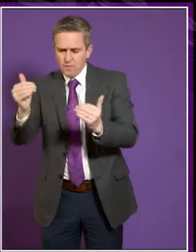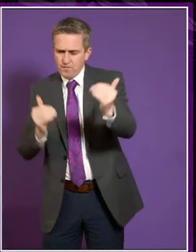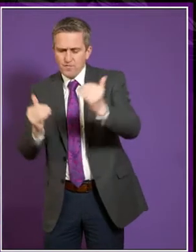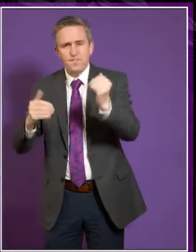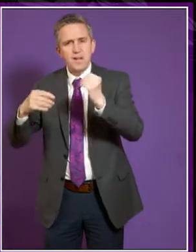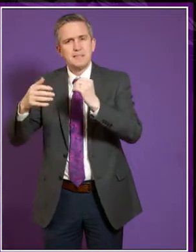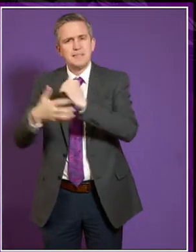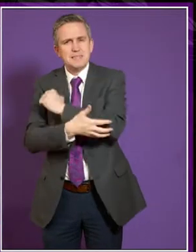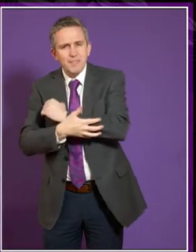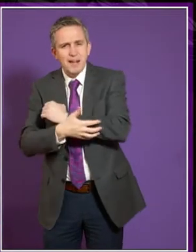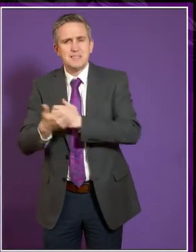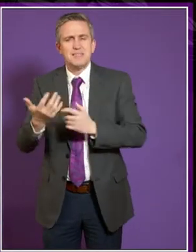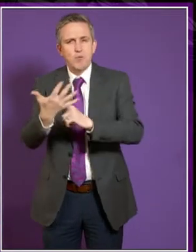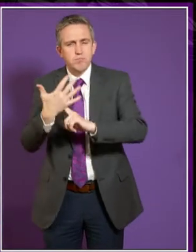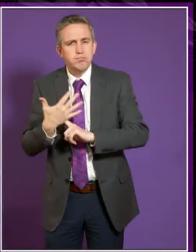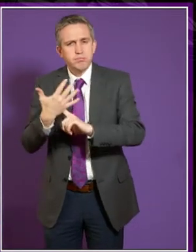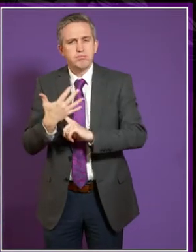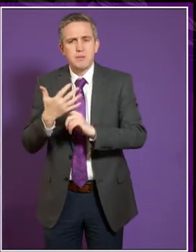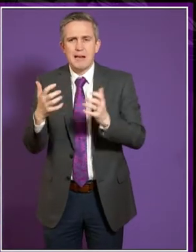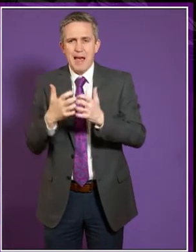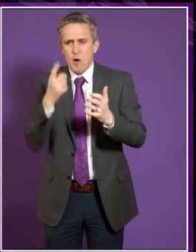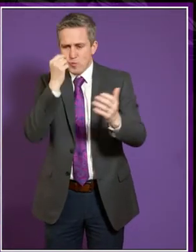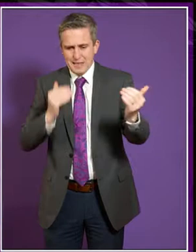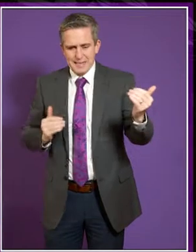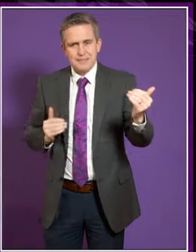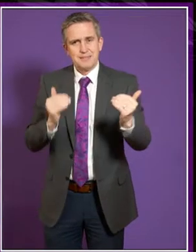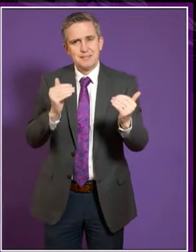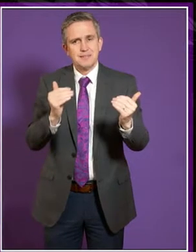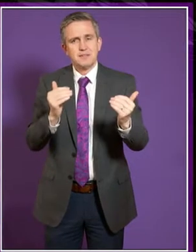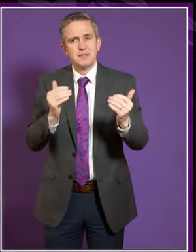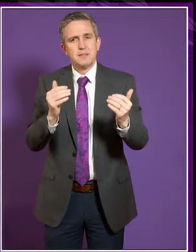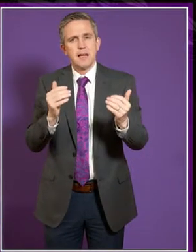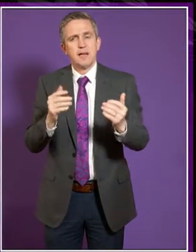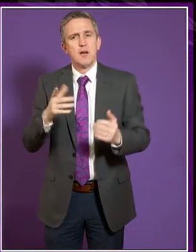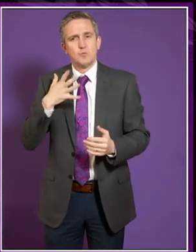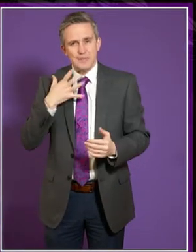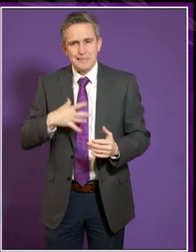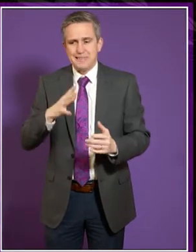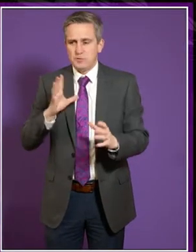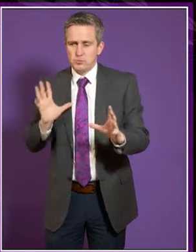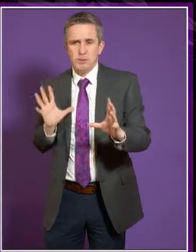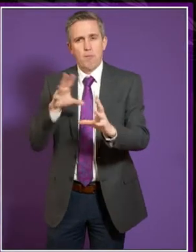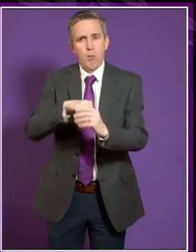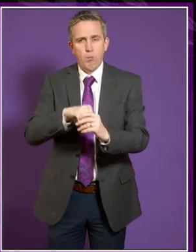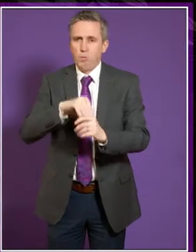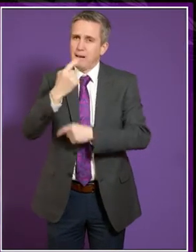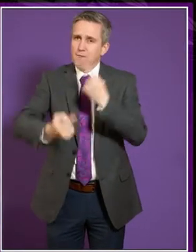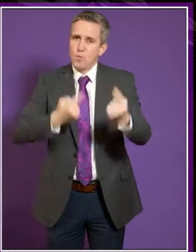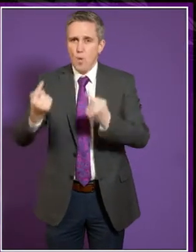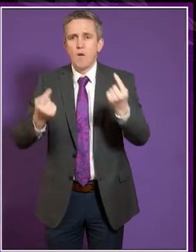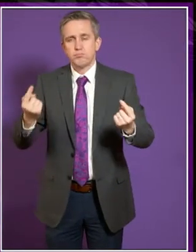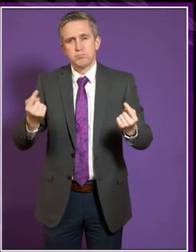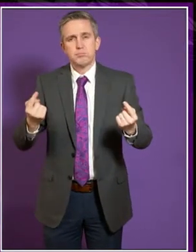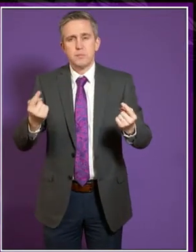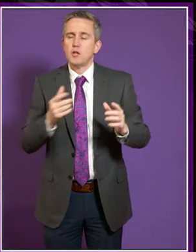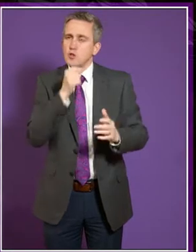and, indeed, how you think we could combat that risk of those being lost in the narrow focus on the index